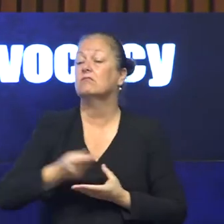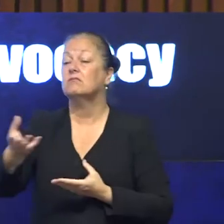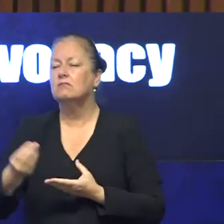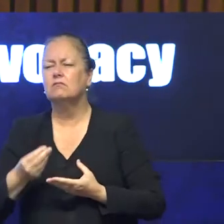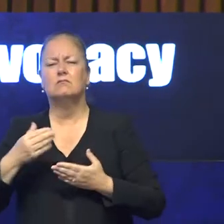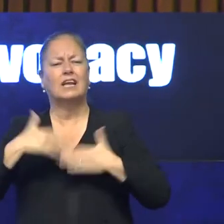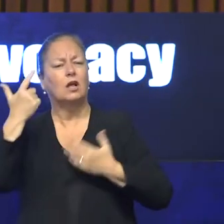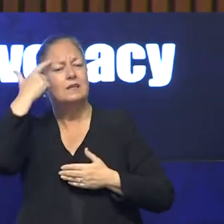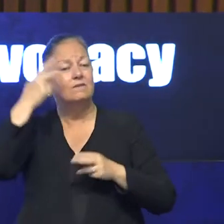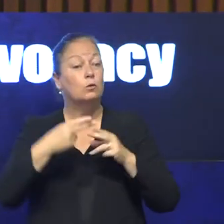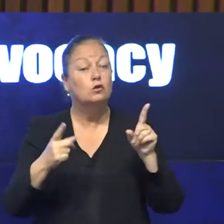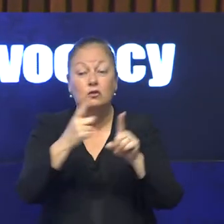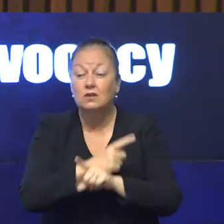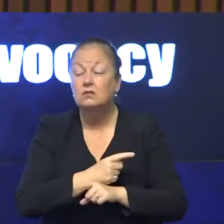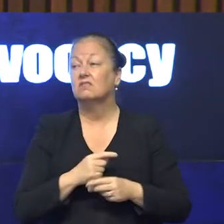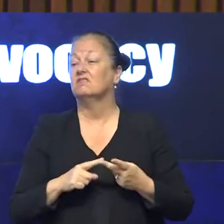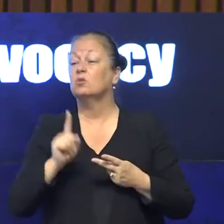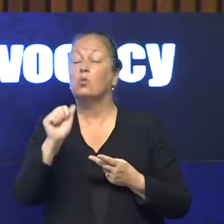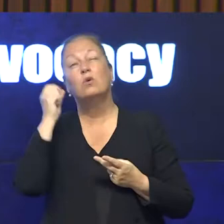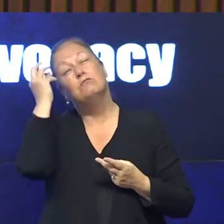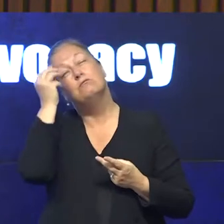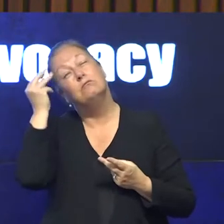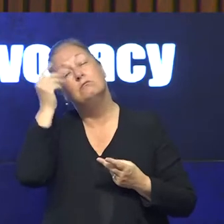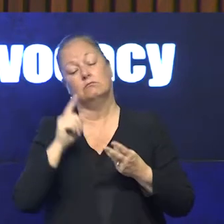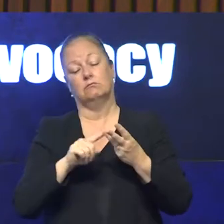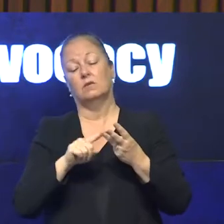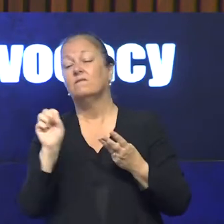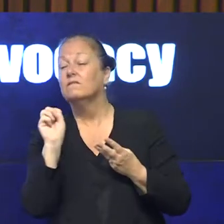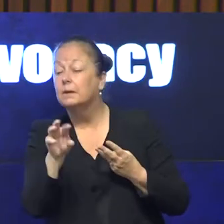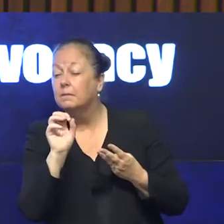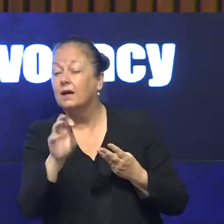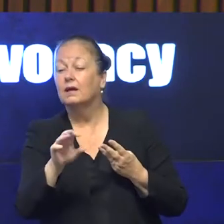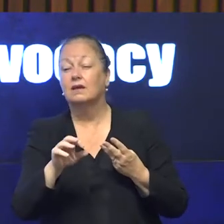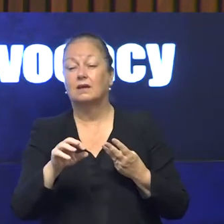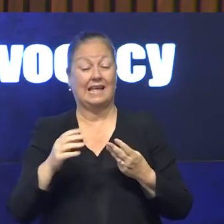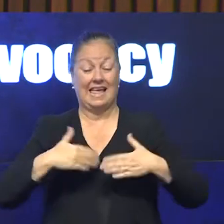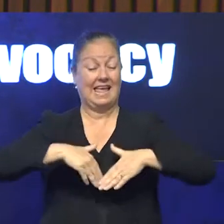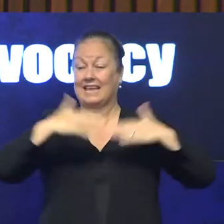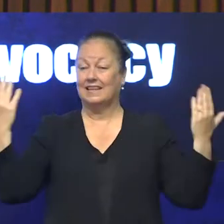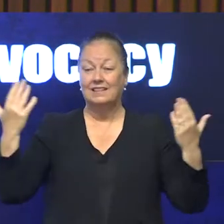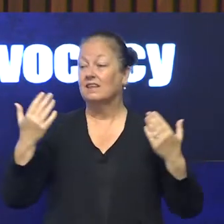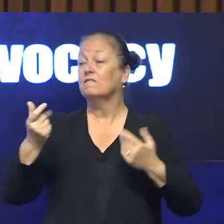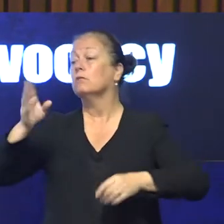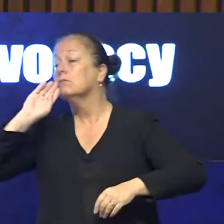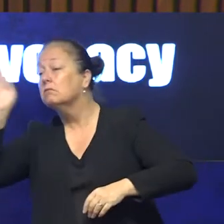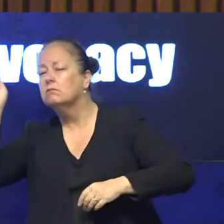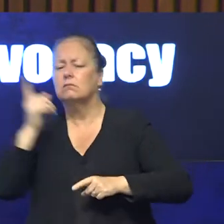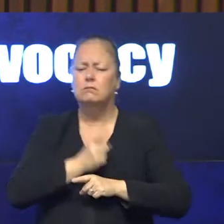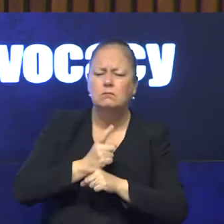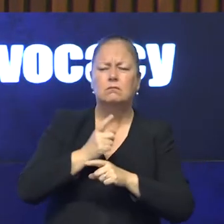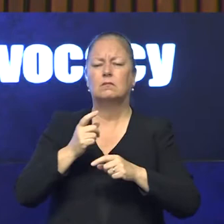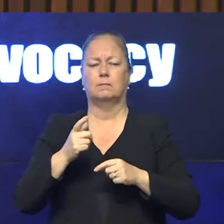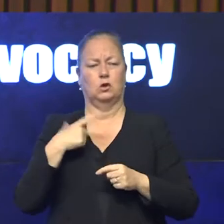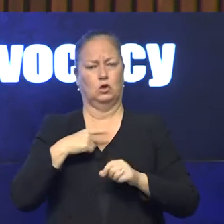change, thoughts and feedback on all contributors to the conference because your views and